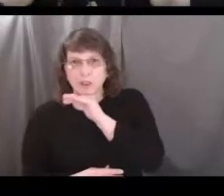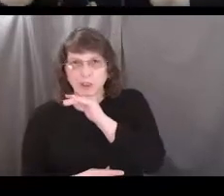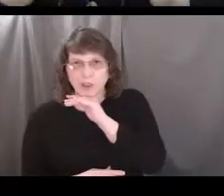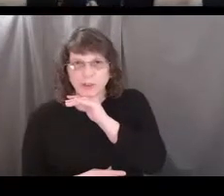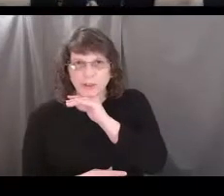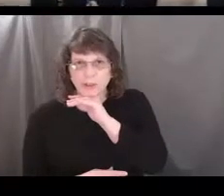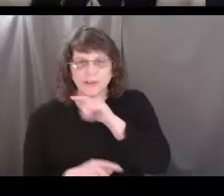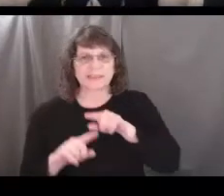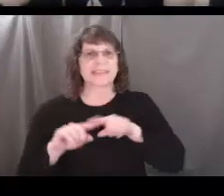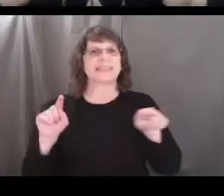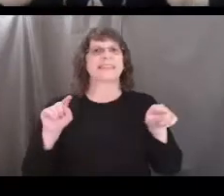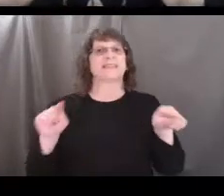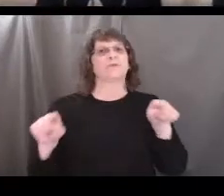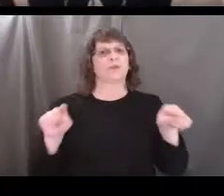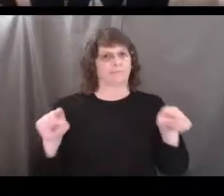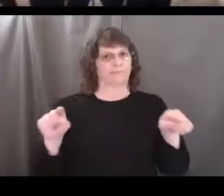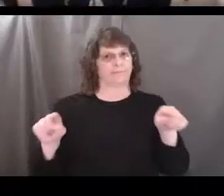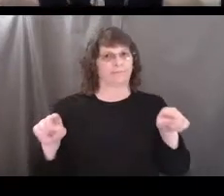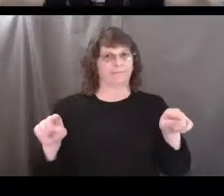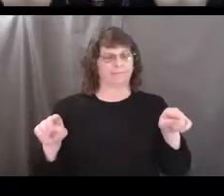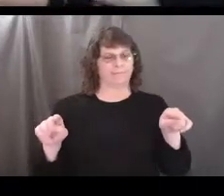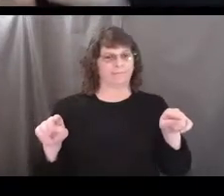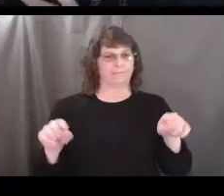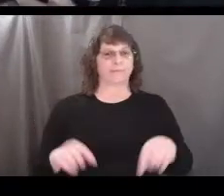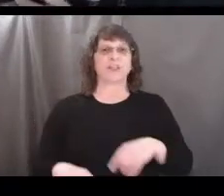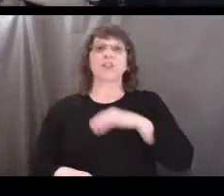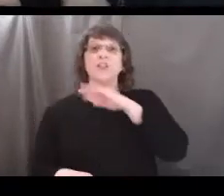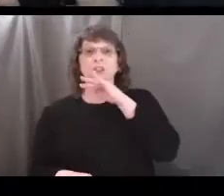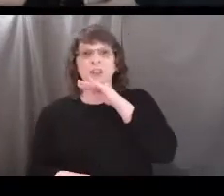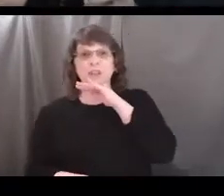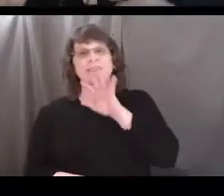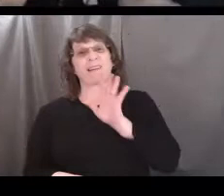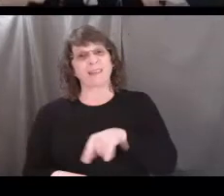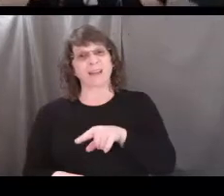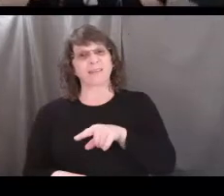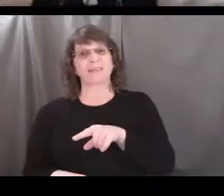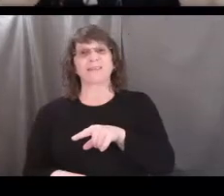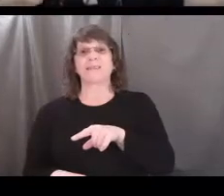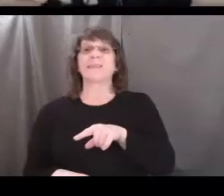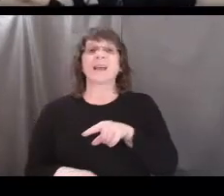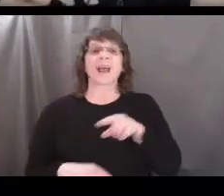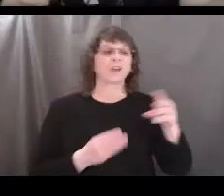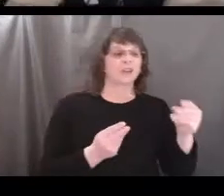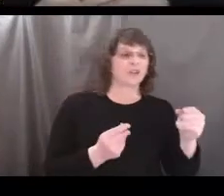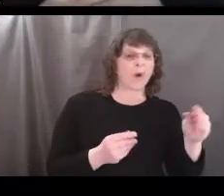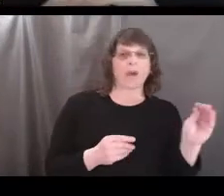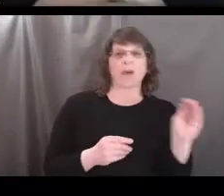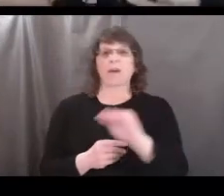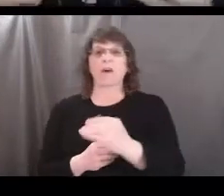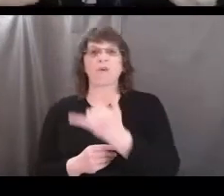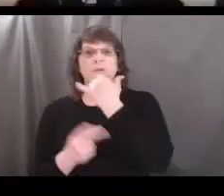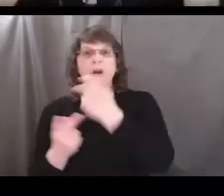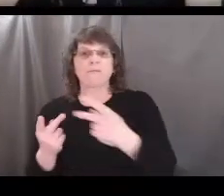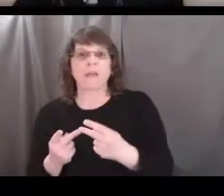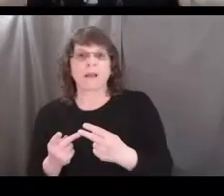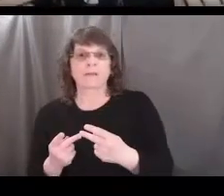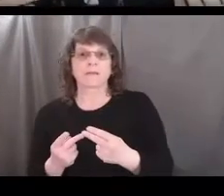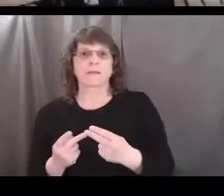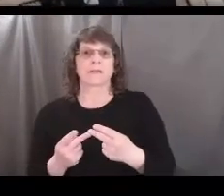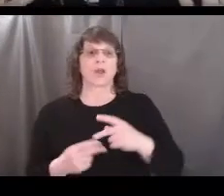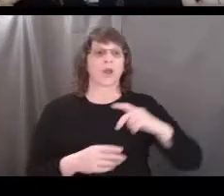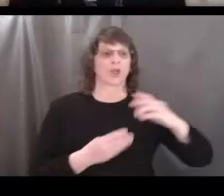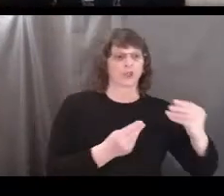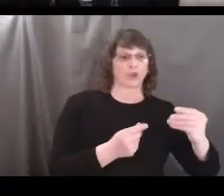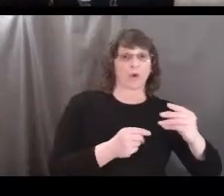They are two separate things. Dirt is misplaced soil. When you get soil on your